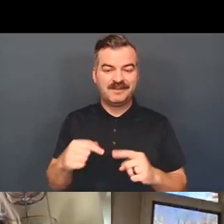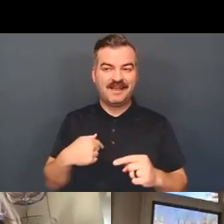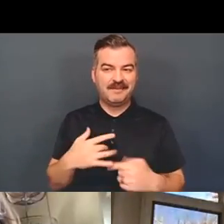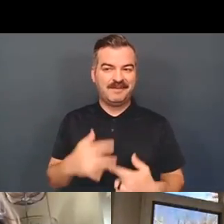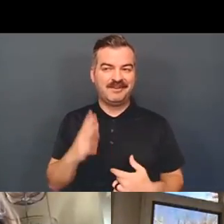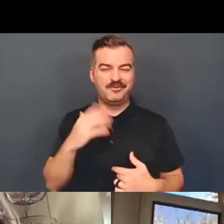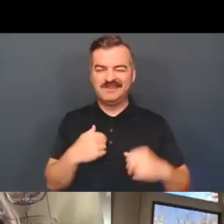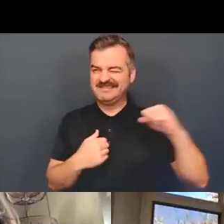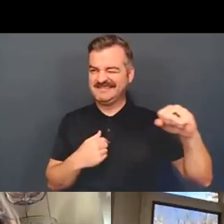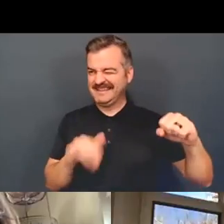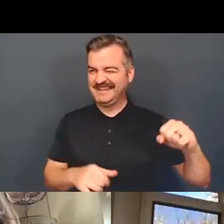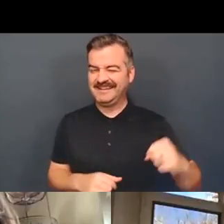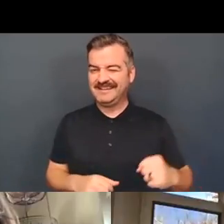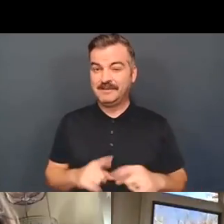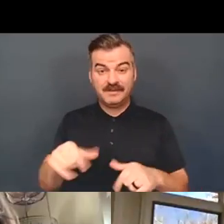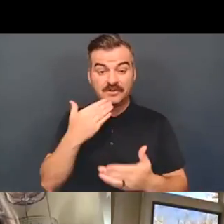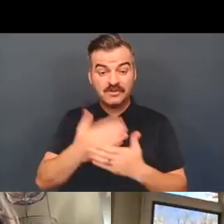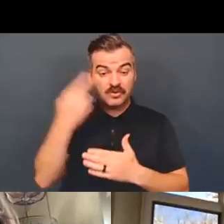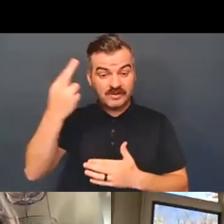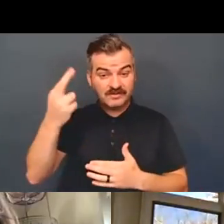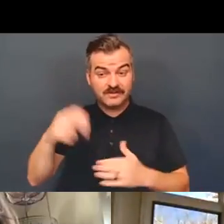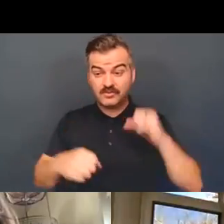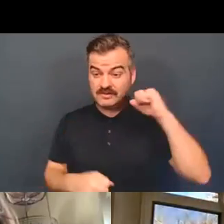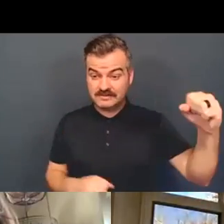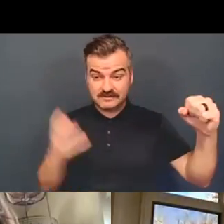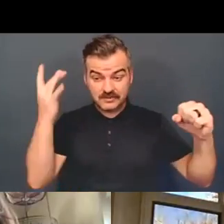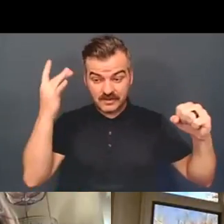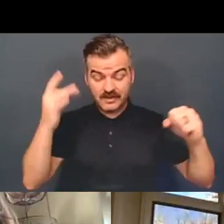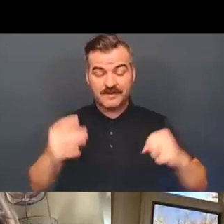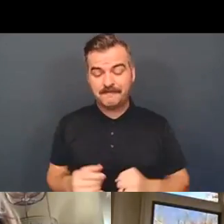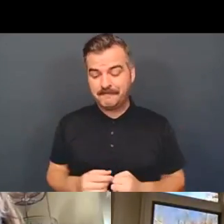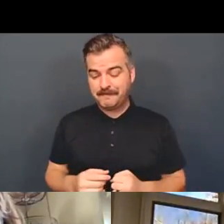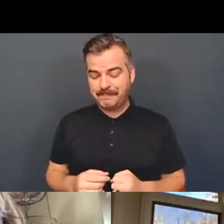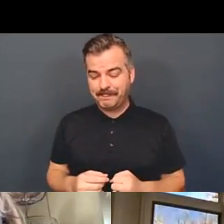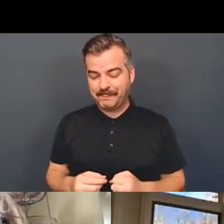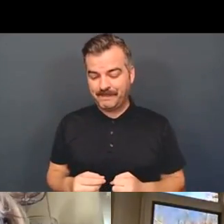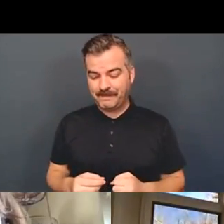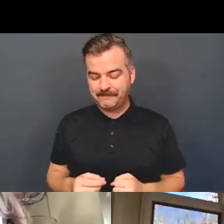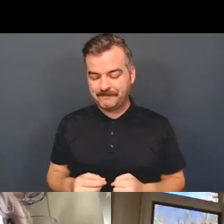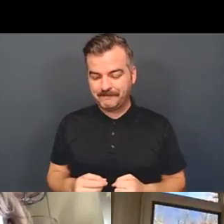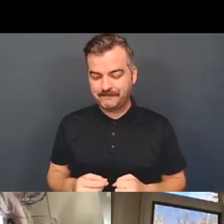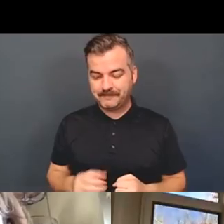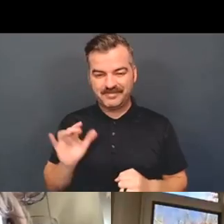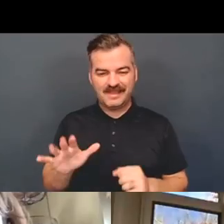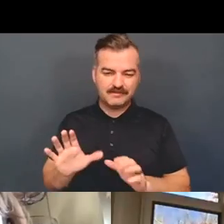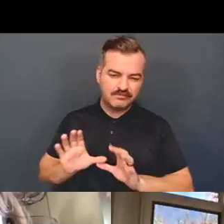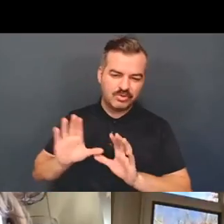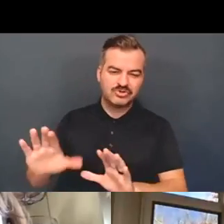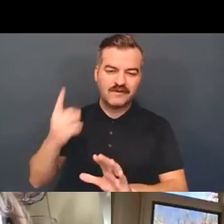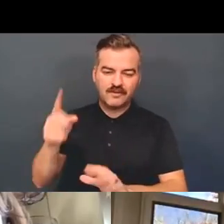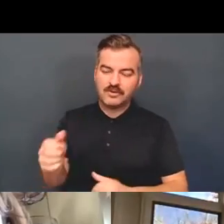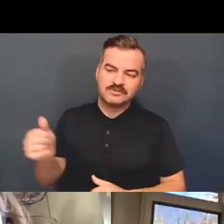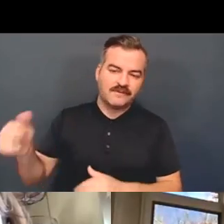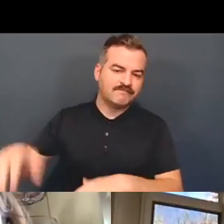But this is a good reason to resist them, because the push on autonomy